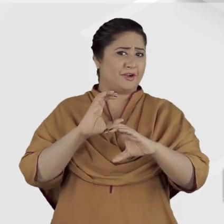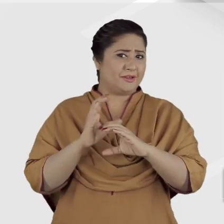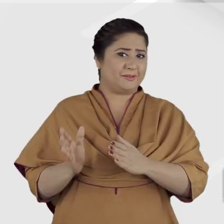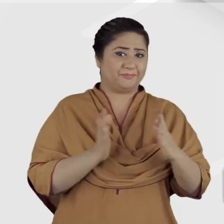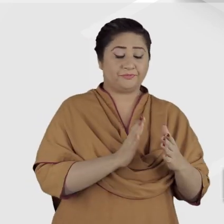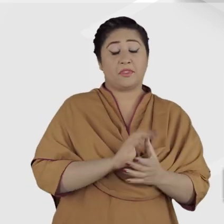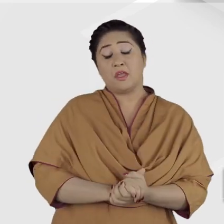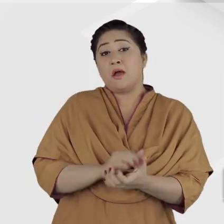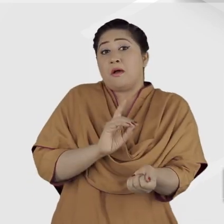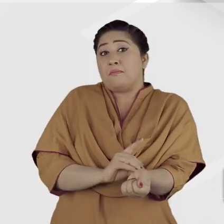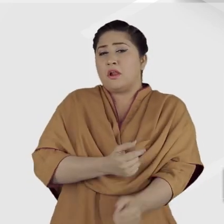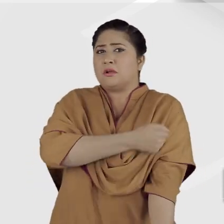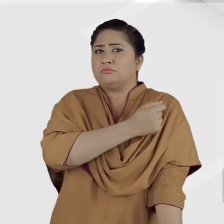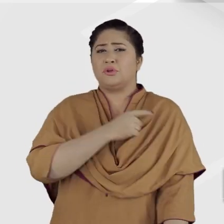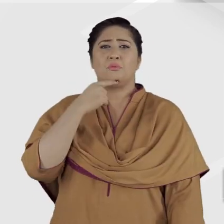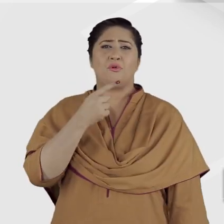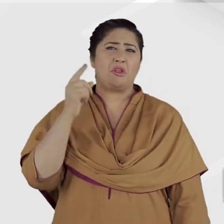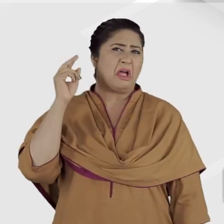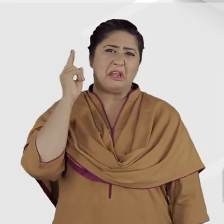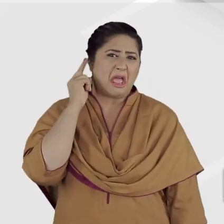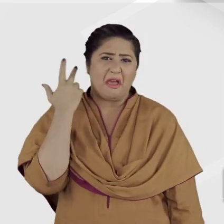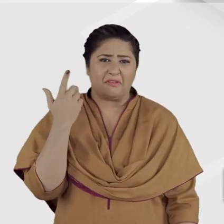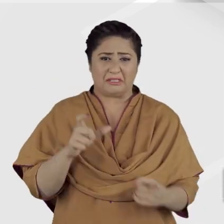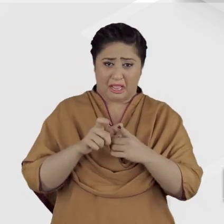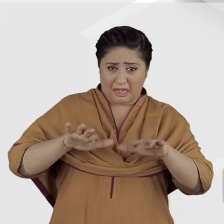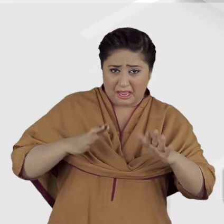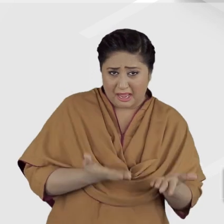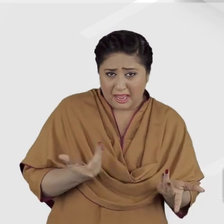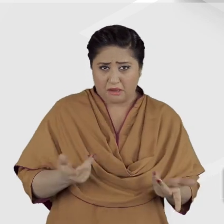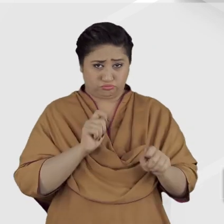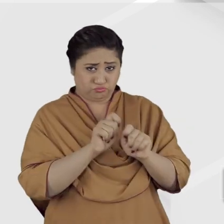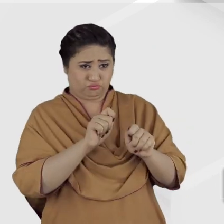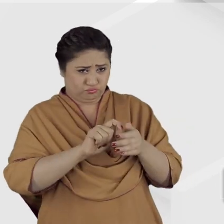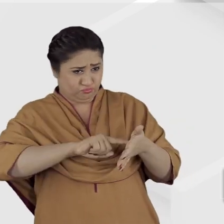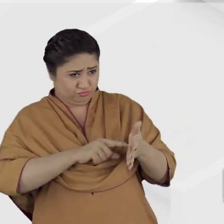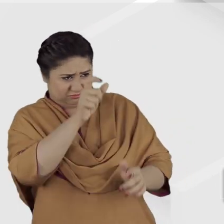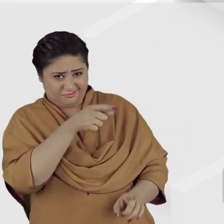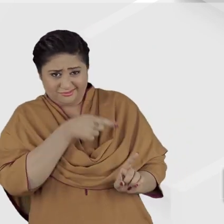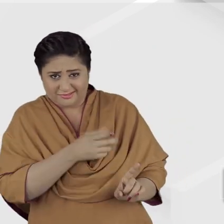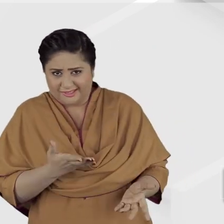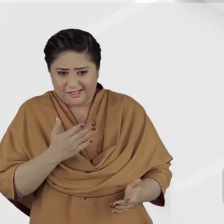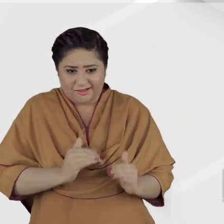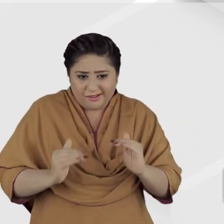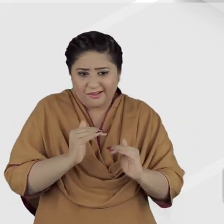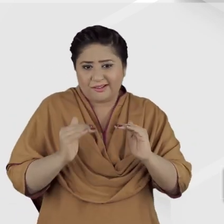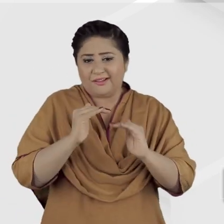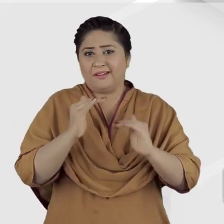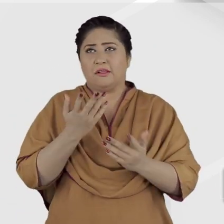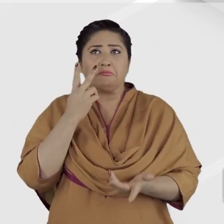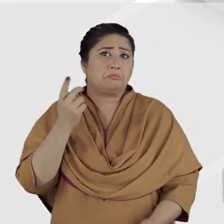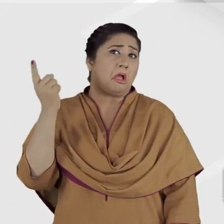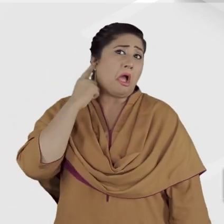The medical model states that deafness is a handicap or an impairment that needs to be repaired in order to